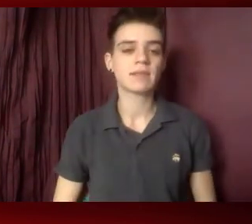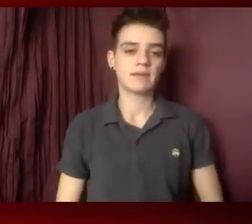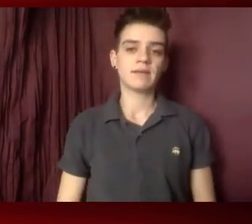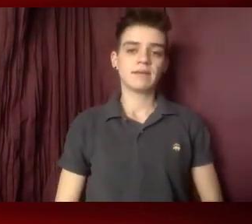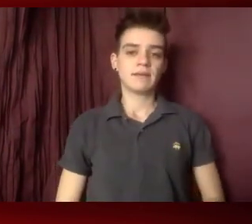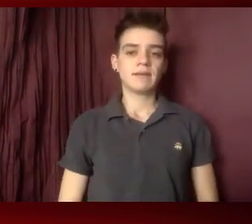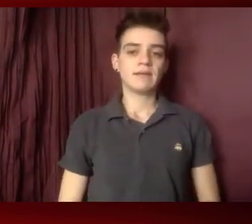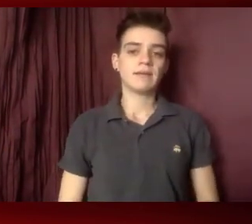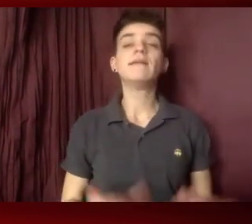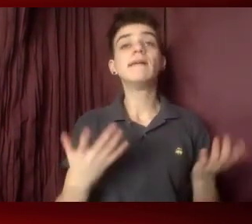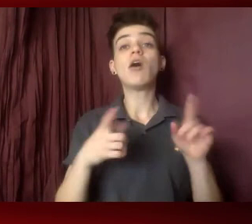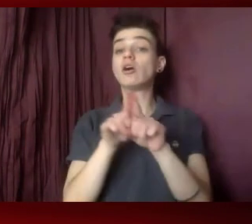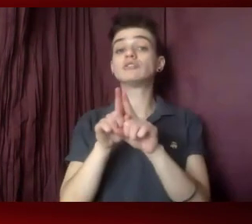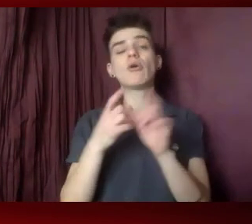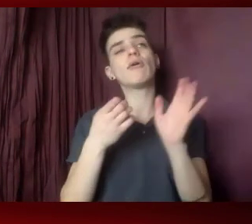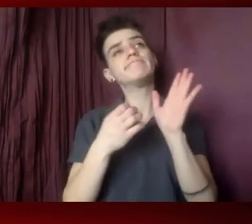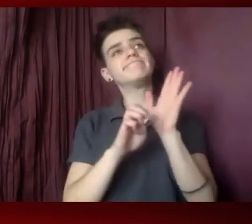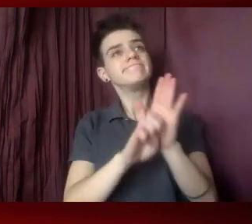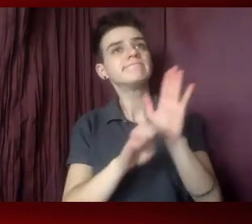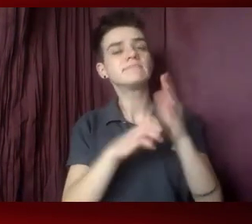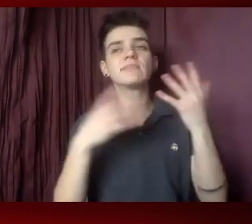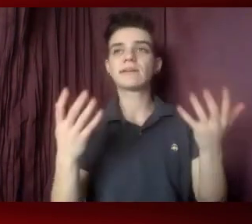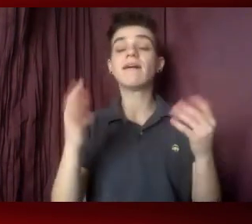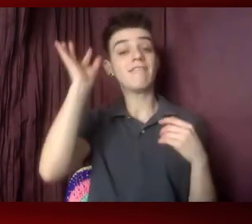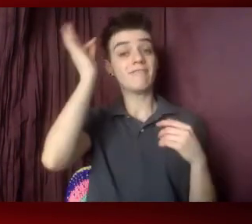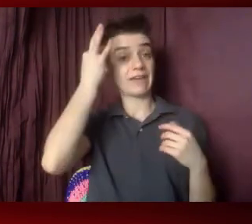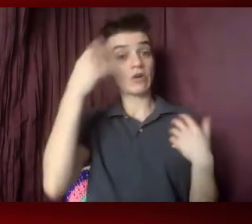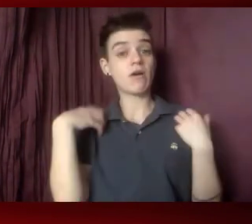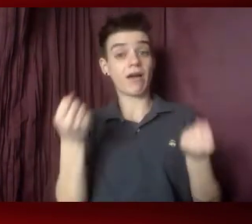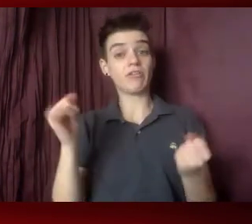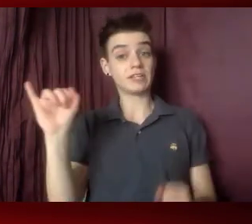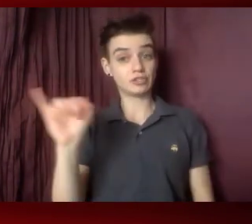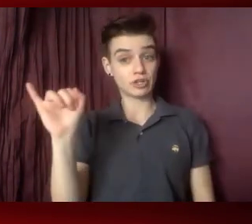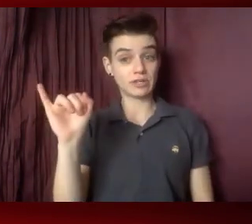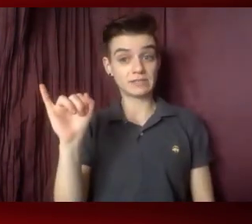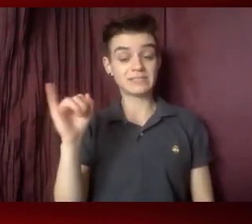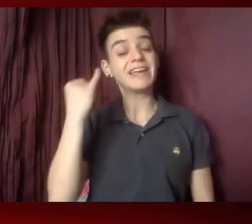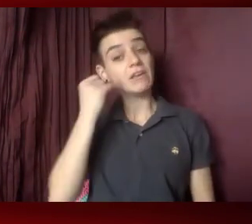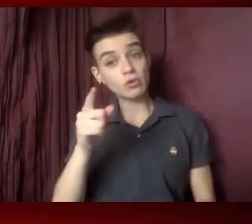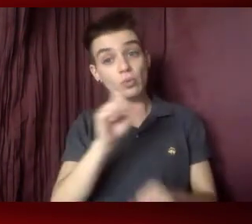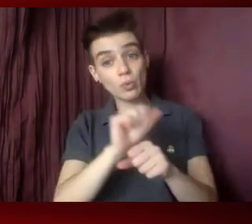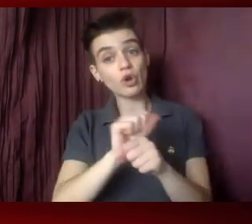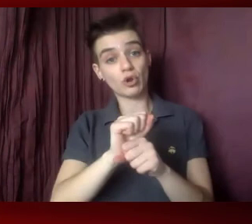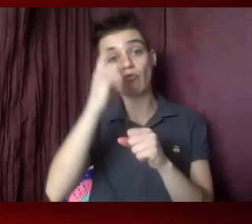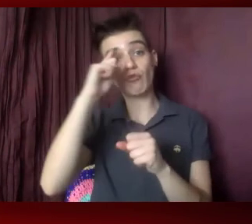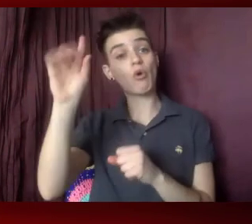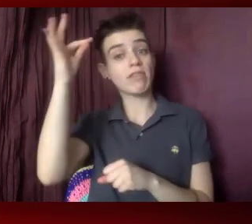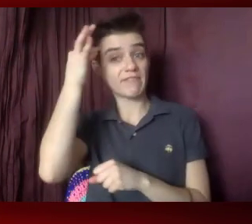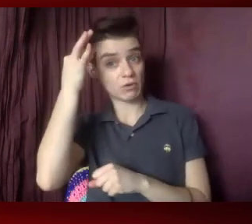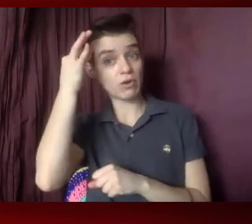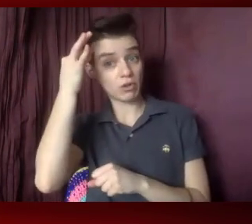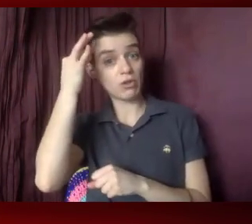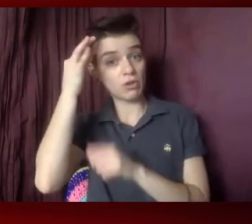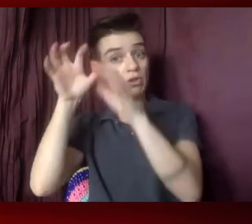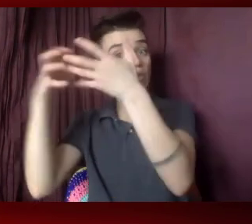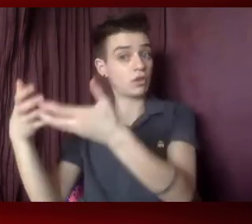into, for example, federal health insurance, If you're a federal employee. I used to be a federal employee years